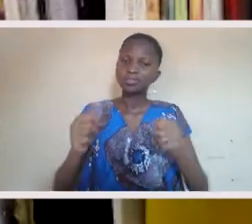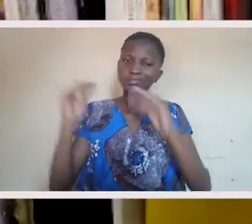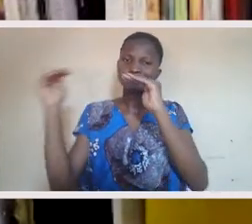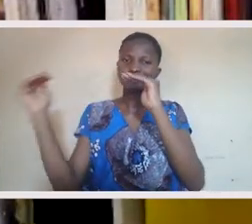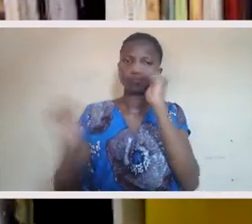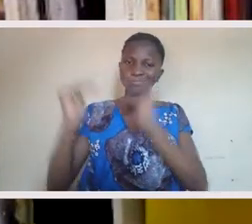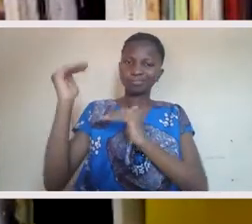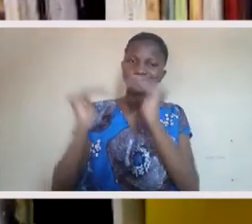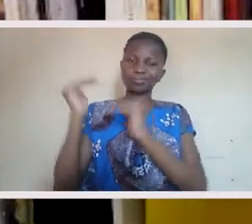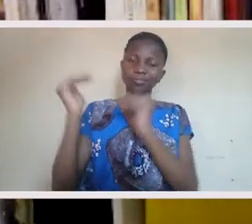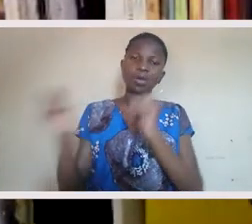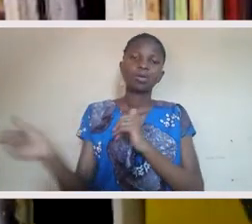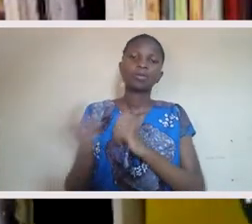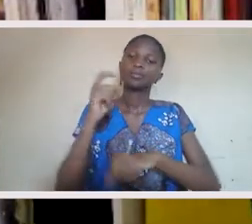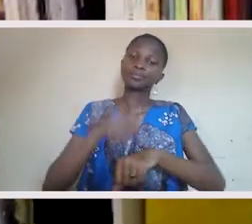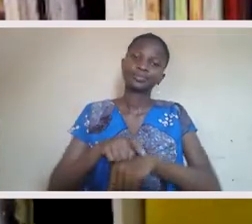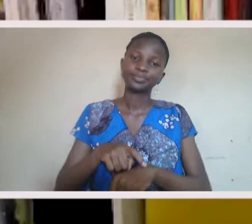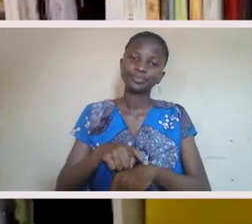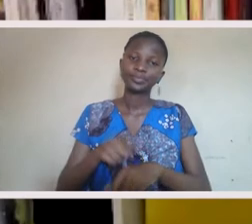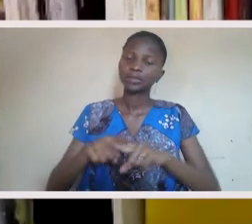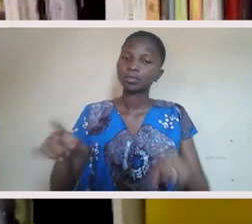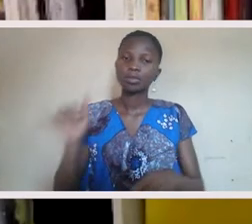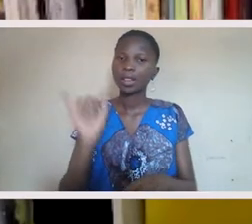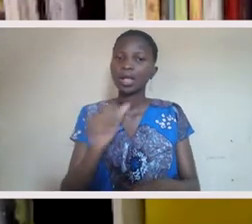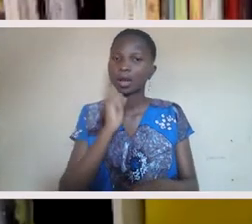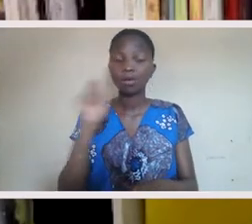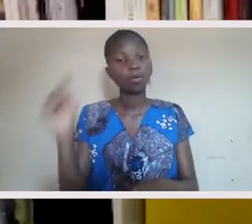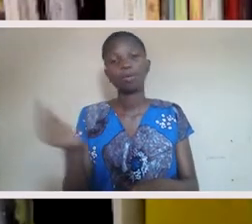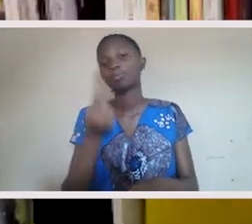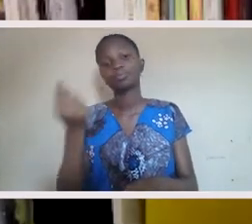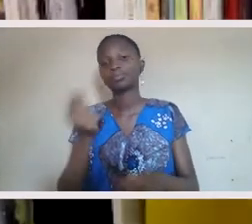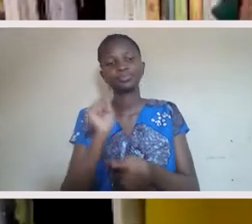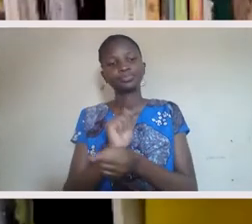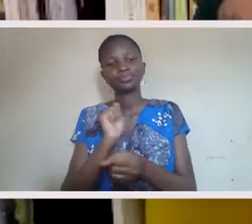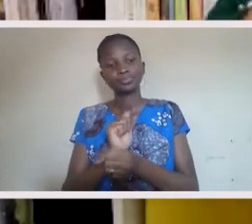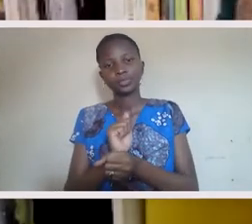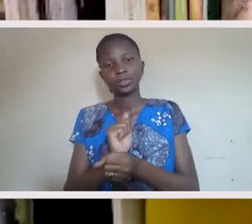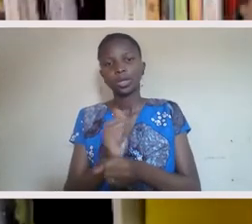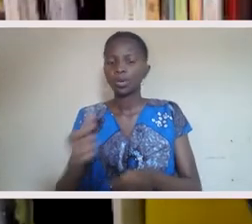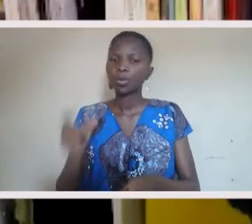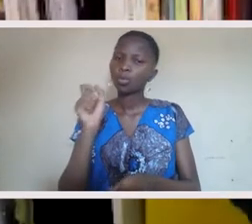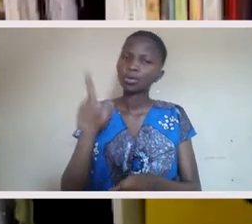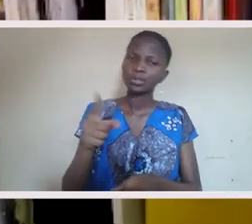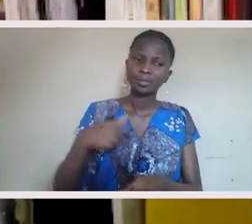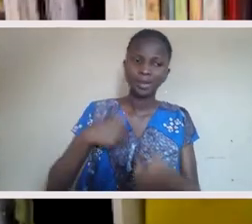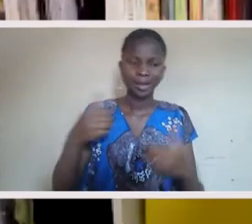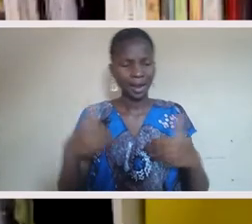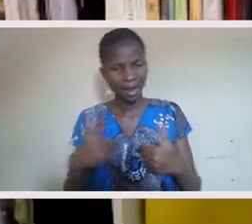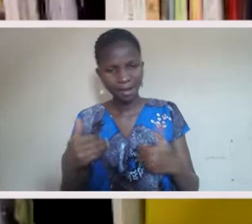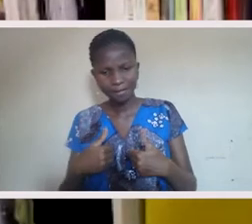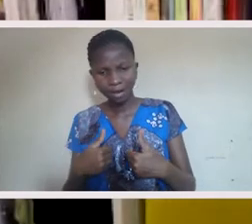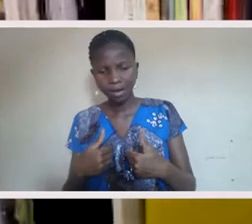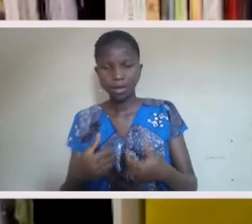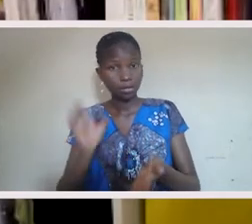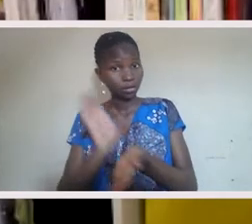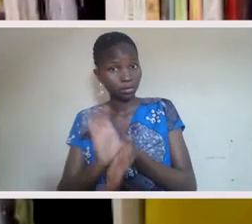time. And that's not how that works. So the question that I would have in return for each person in this